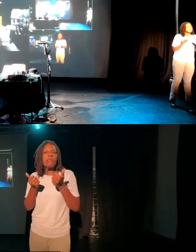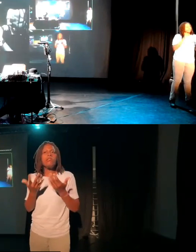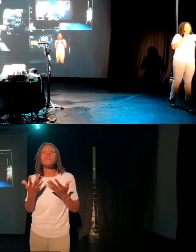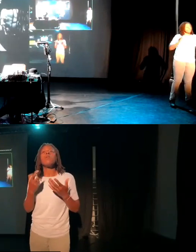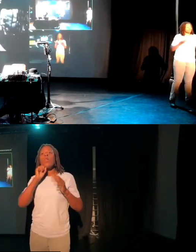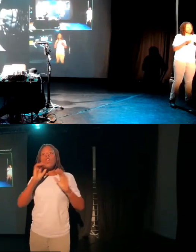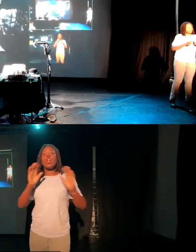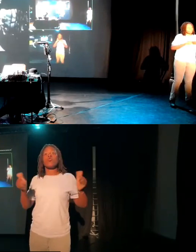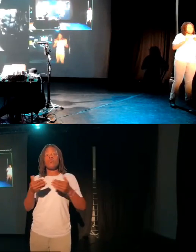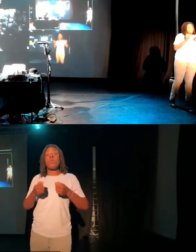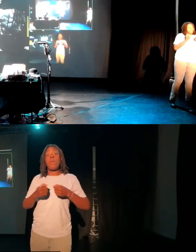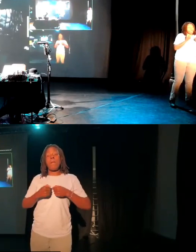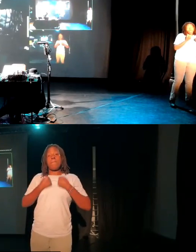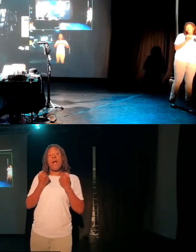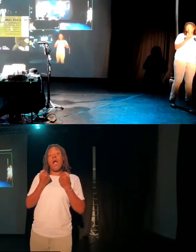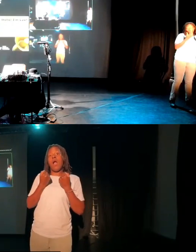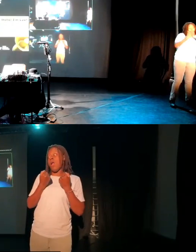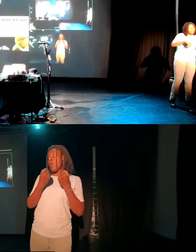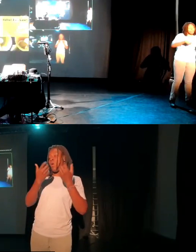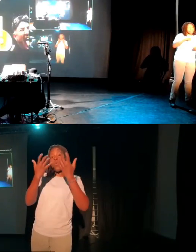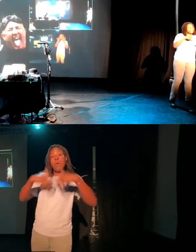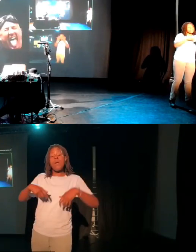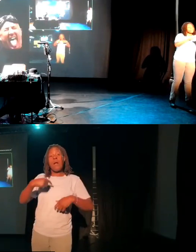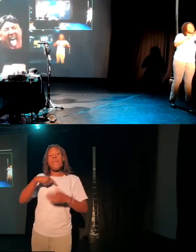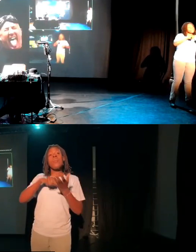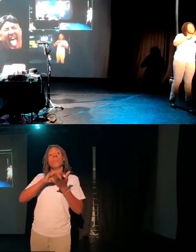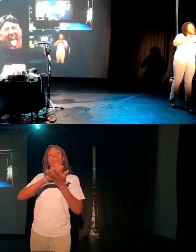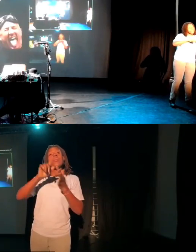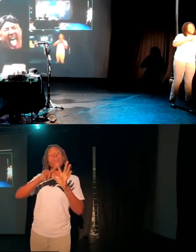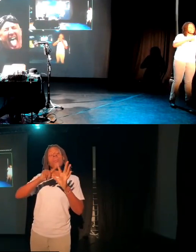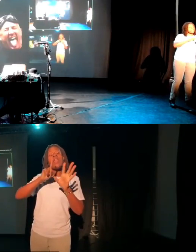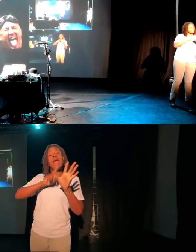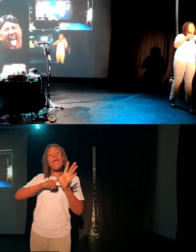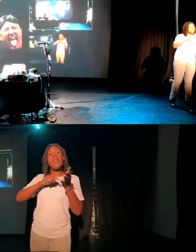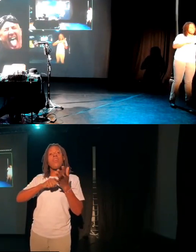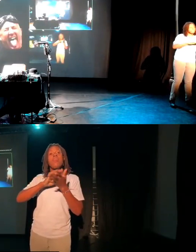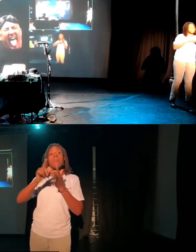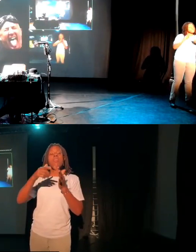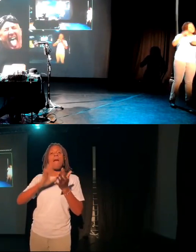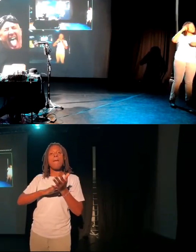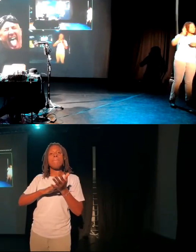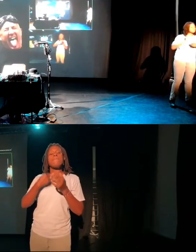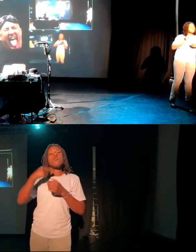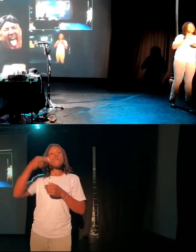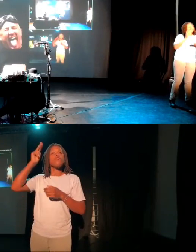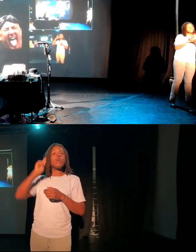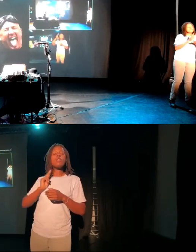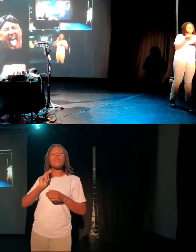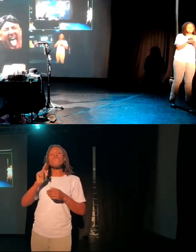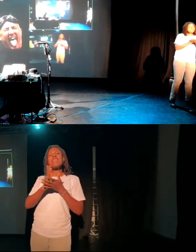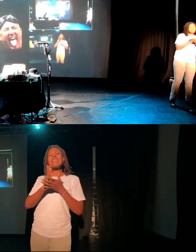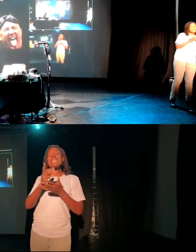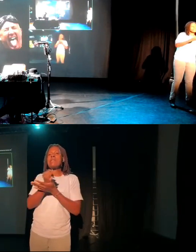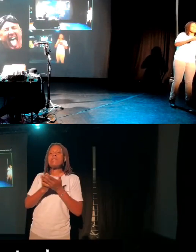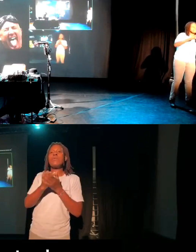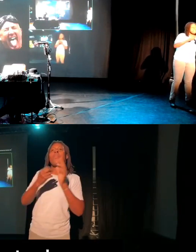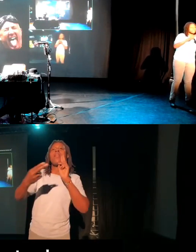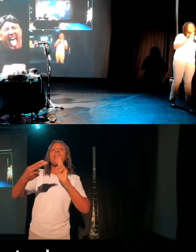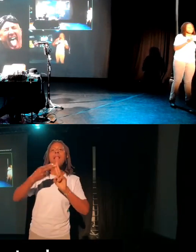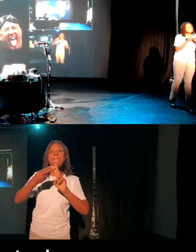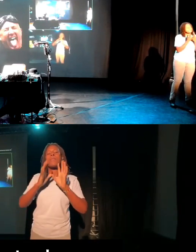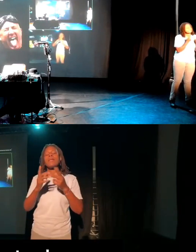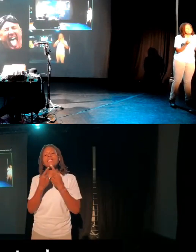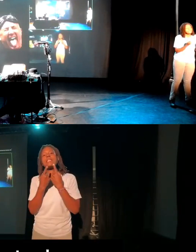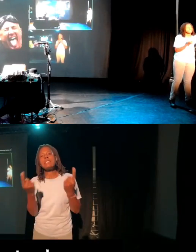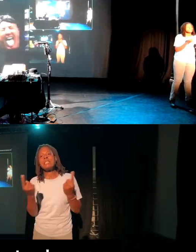I'm a they, them. I'm a neurodiverse, non-binary, and bad with labels. But I say those things out loud now rather than keeping them a little bit to myself because I